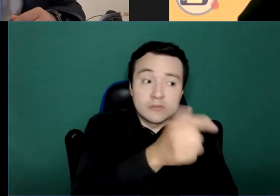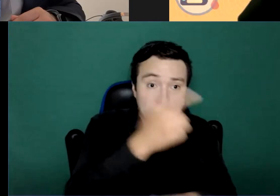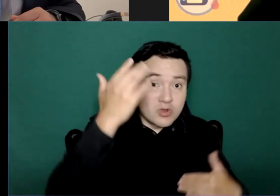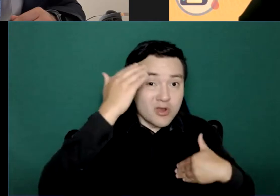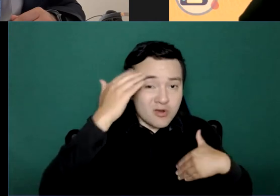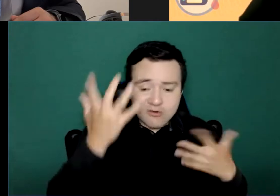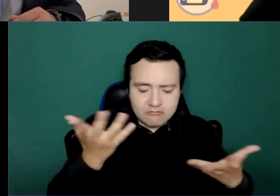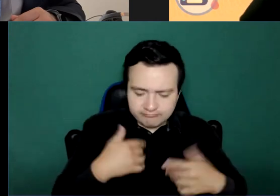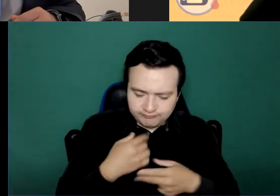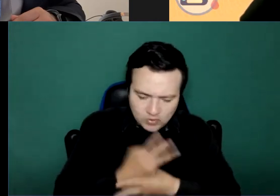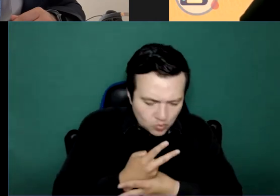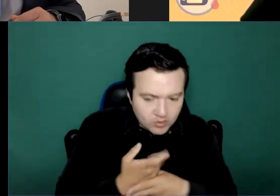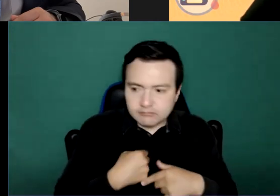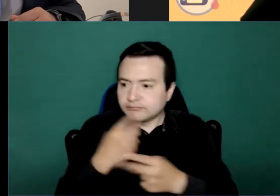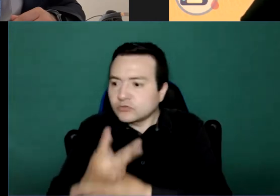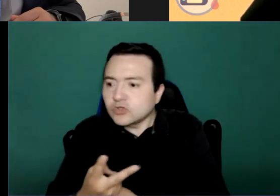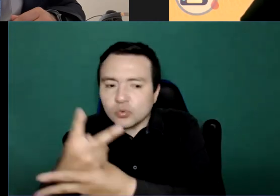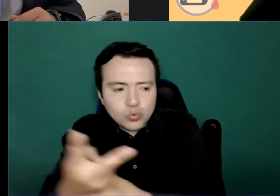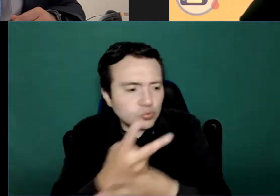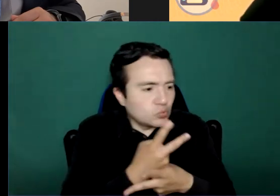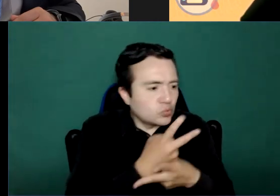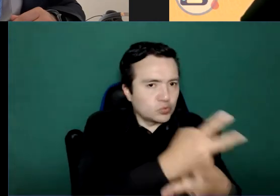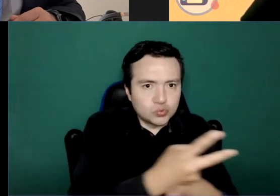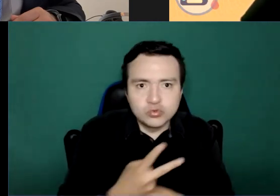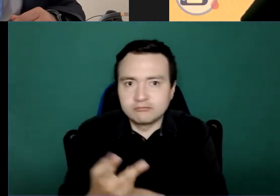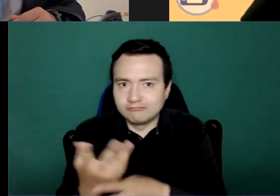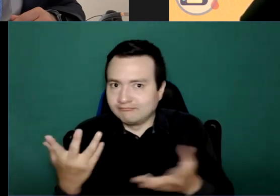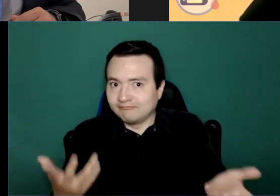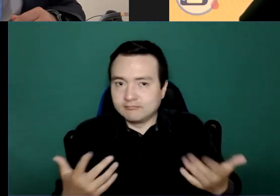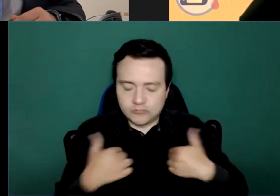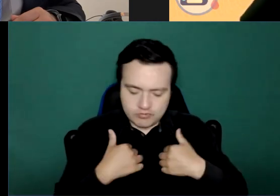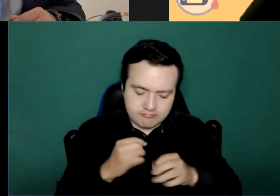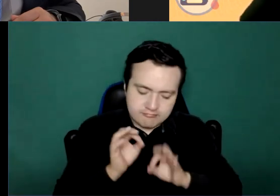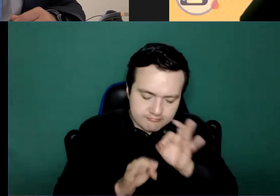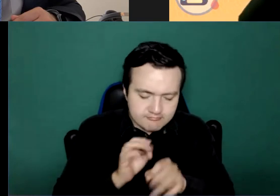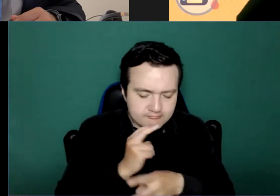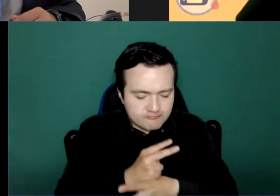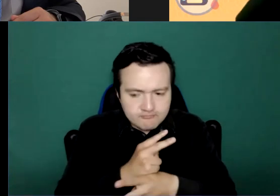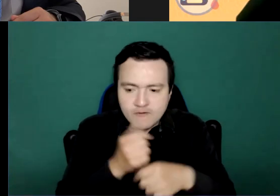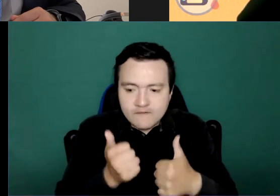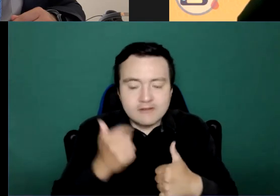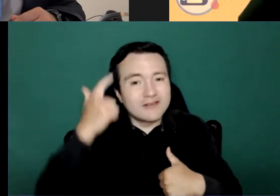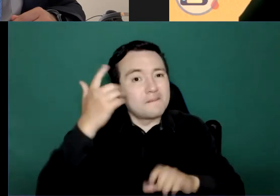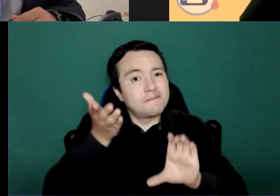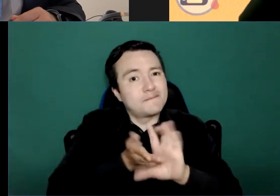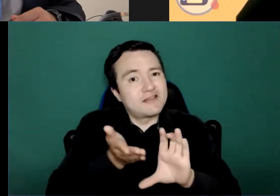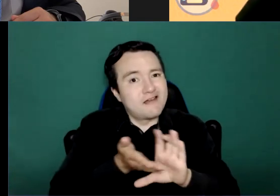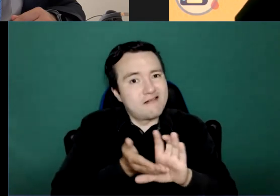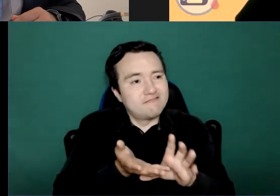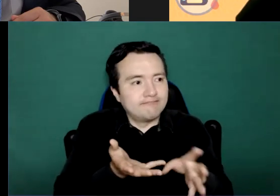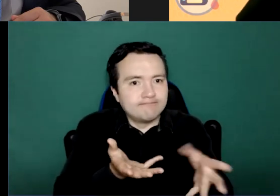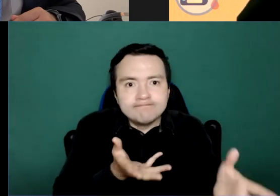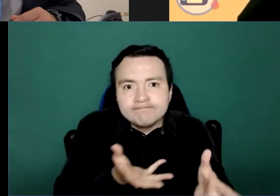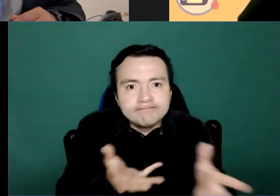effort, minimum effort be made to provide care for health care